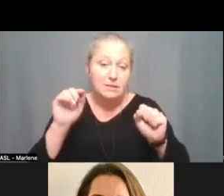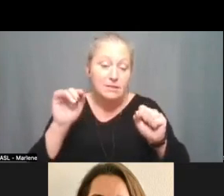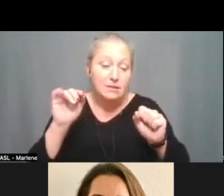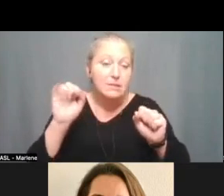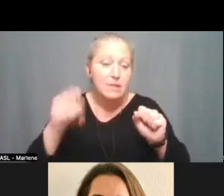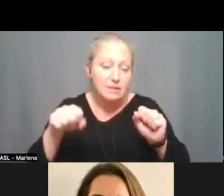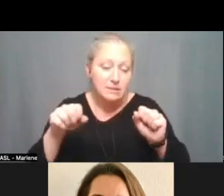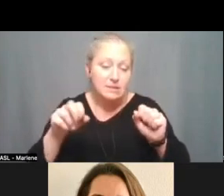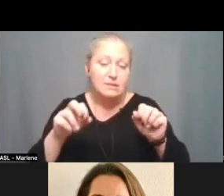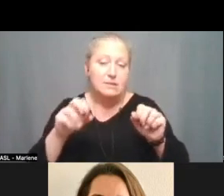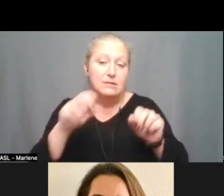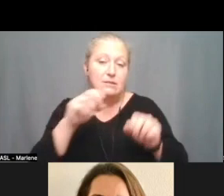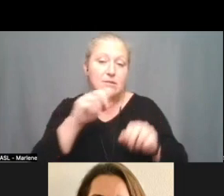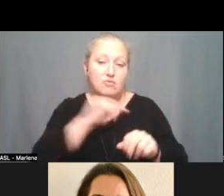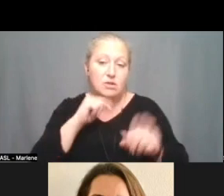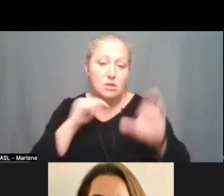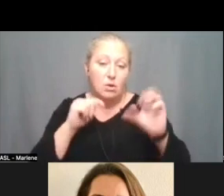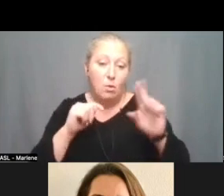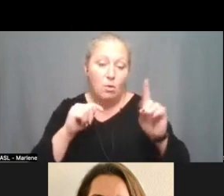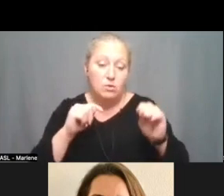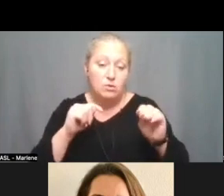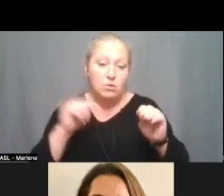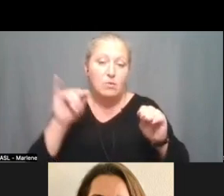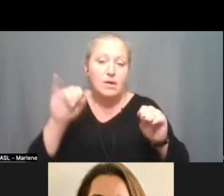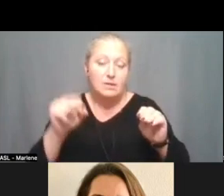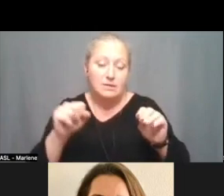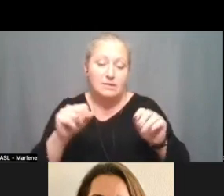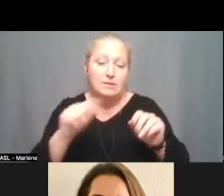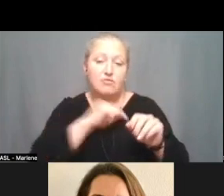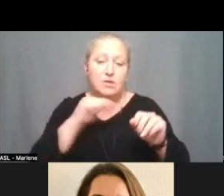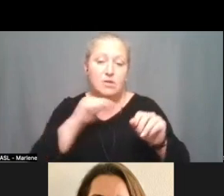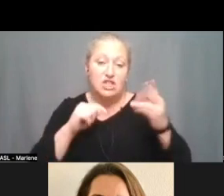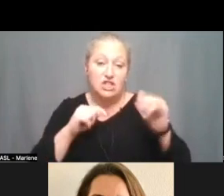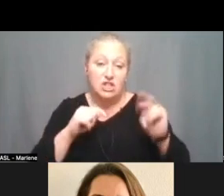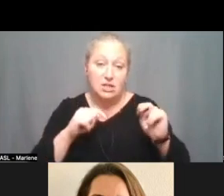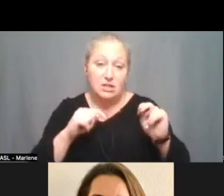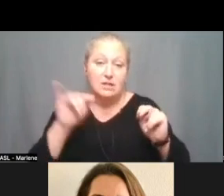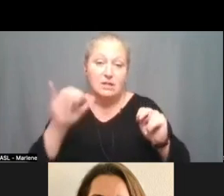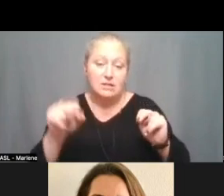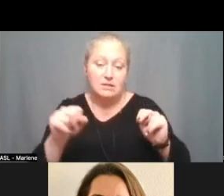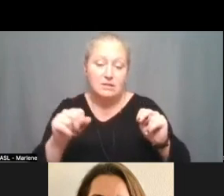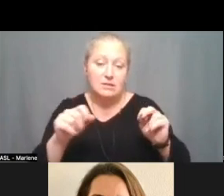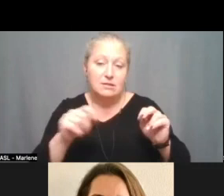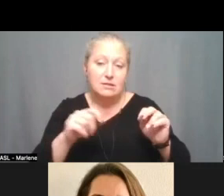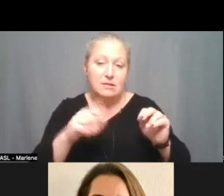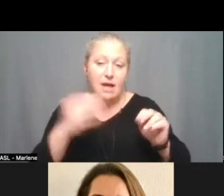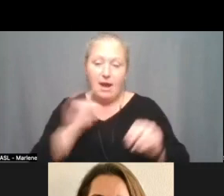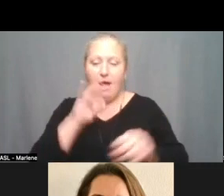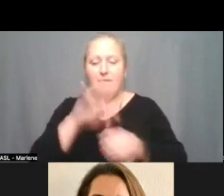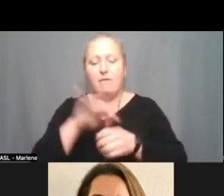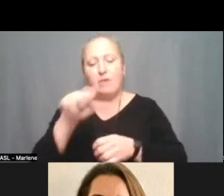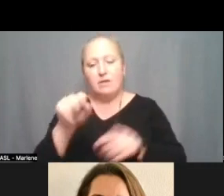trustee corzo yes trustee chin yes and i vote yes as well